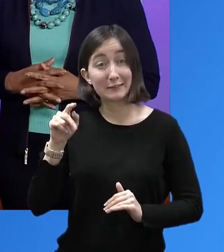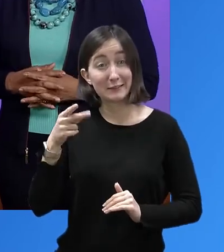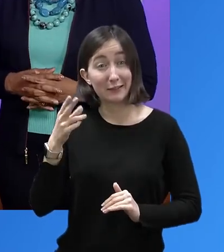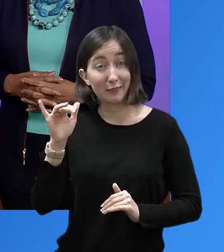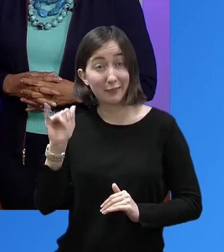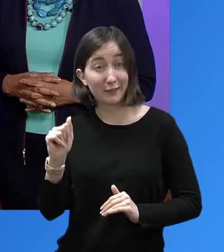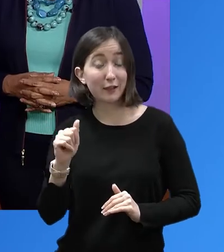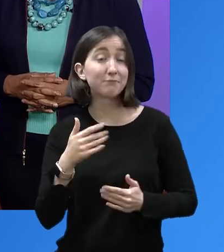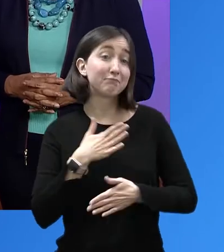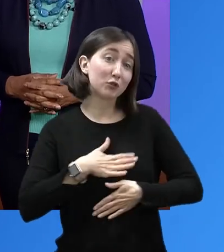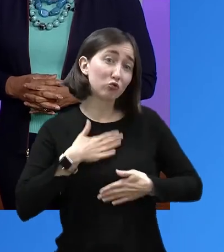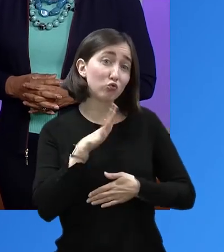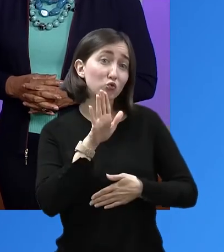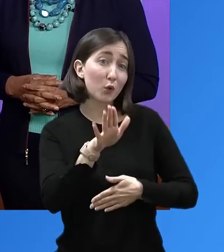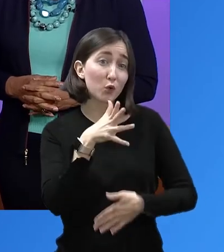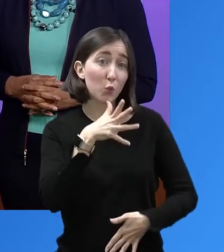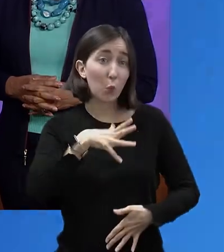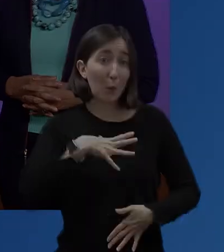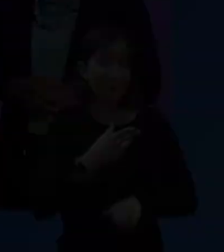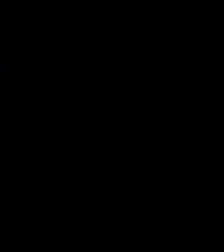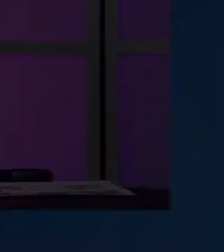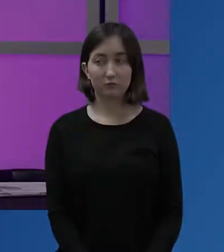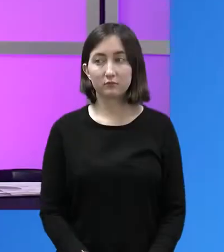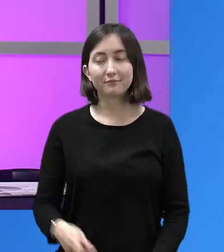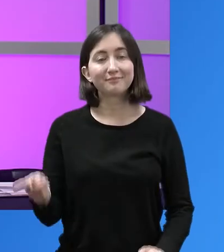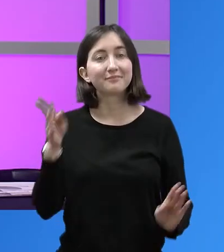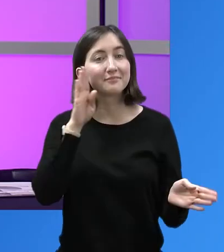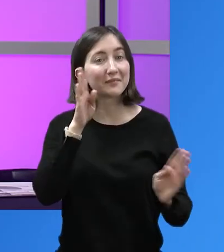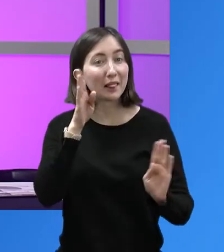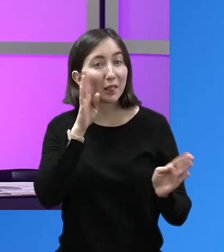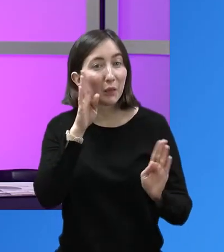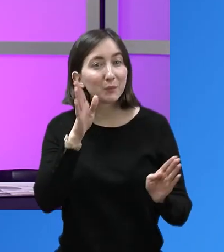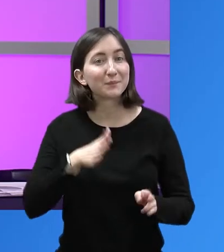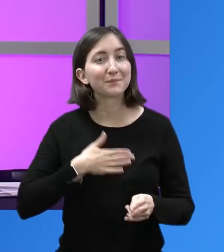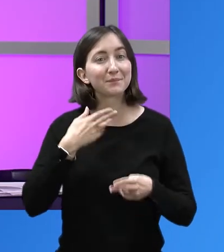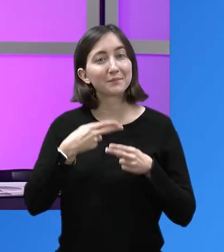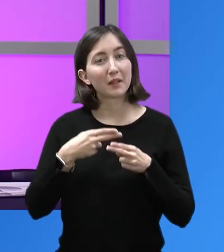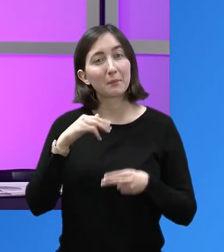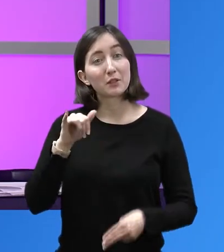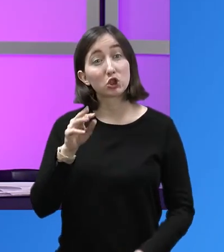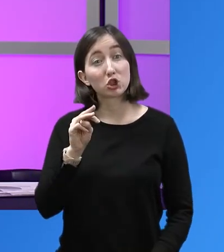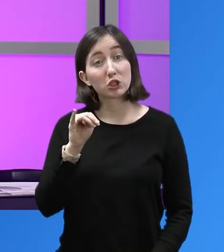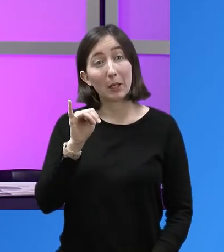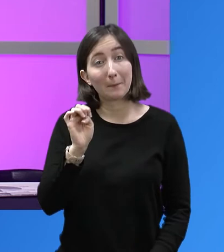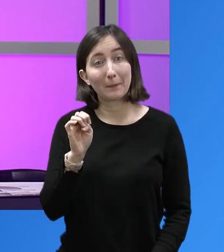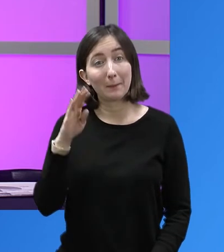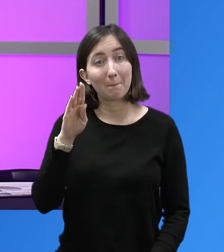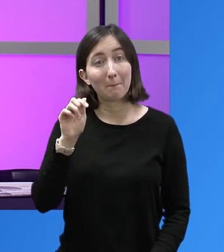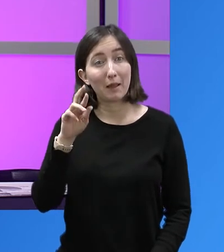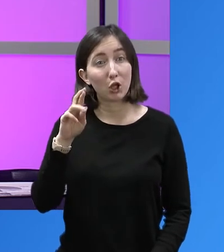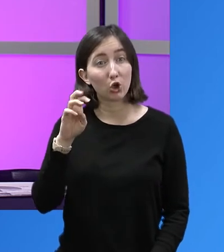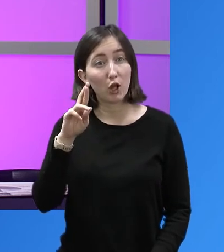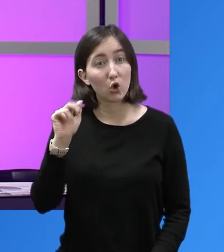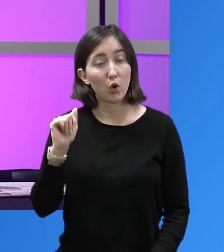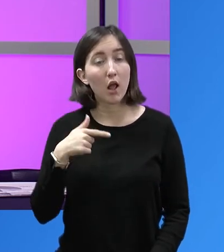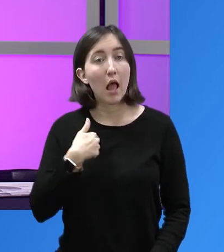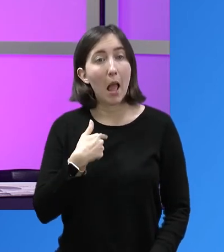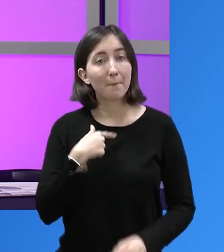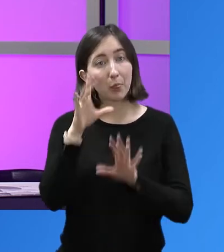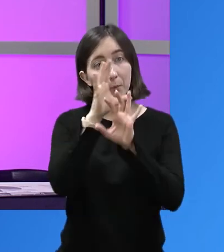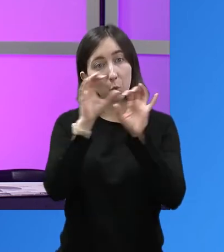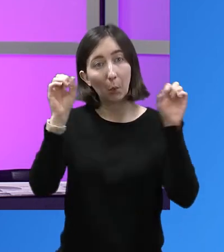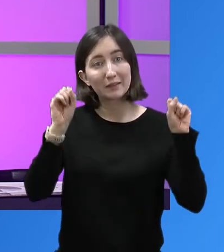you this evening. Have a wonderful Women's History Month. Hi, my name is Janie Barrera, and I'm the President and CEO